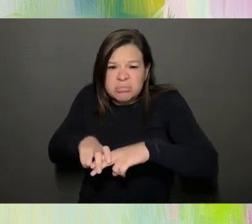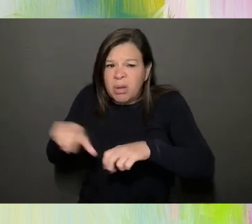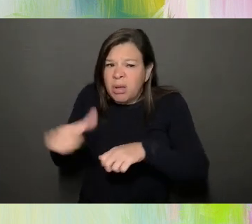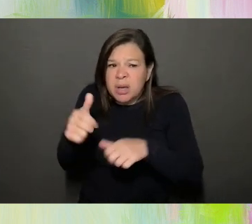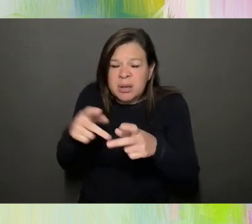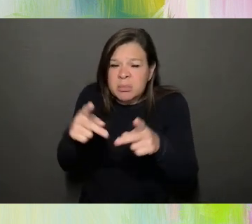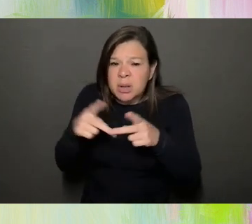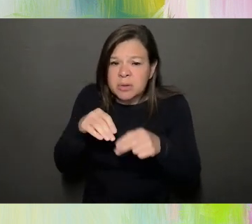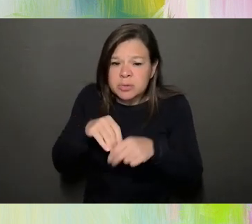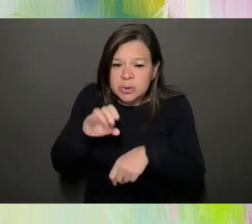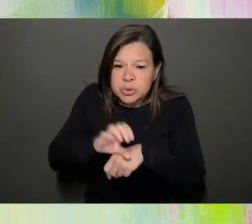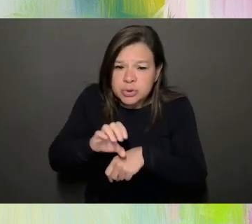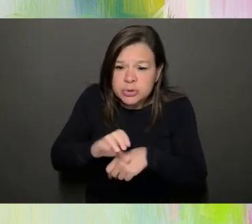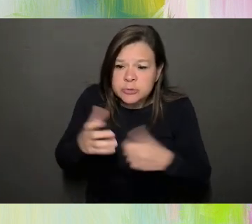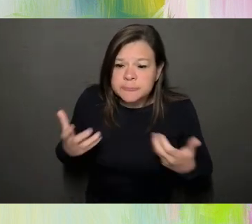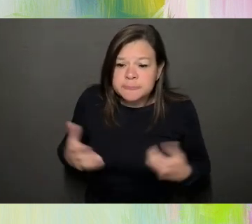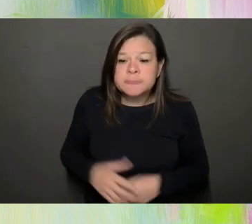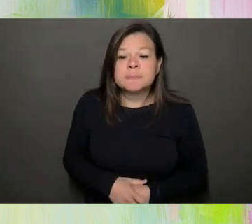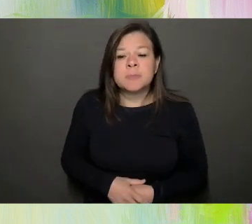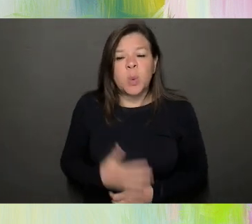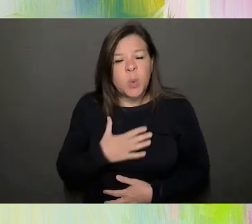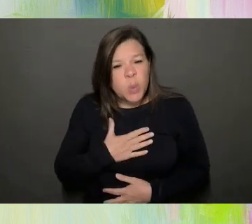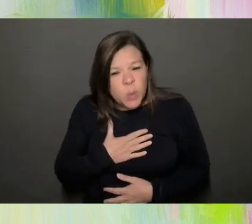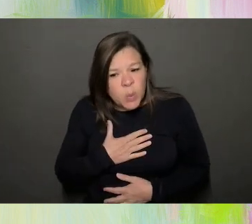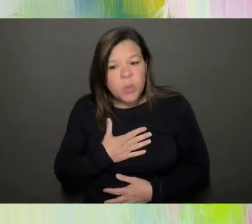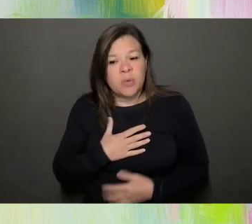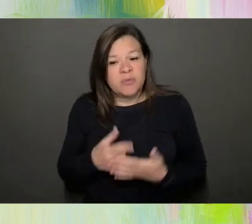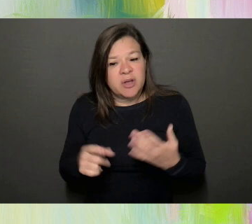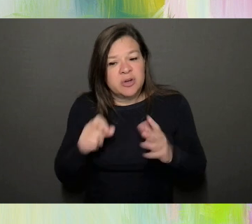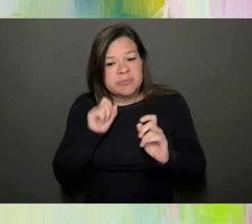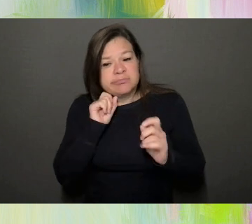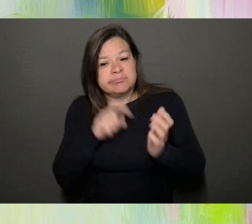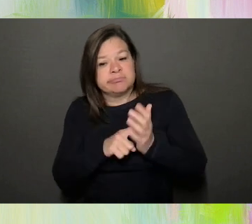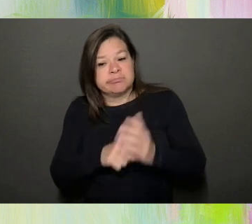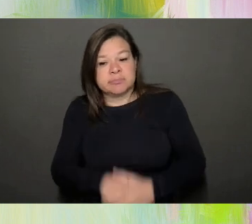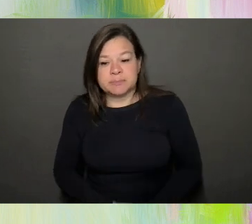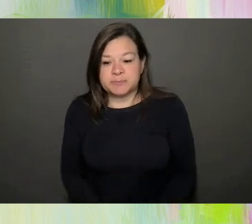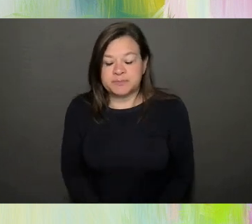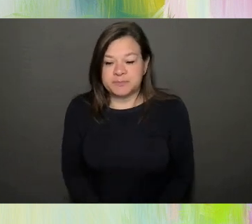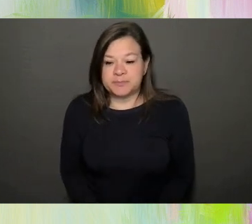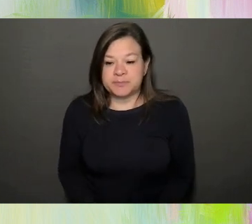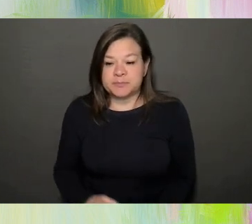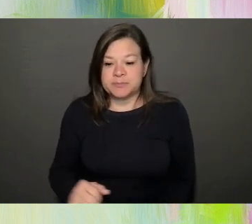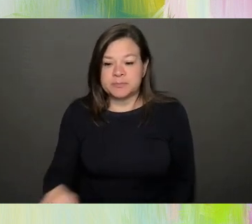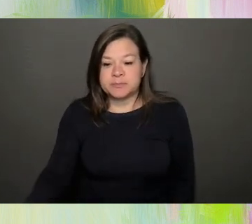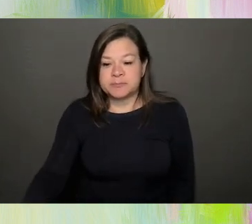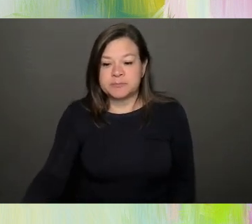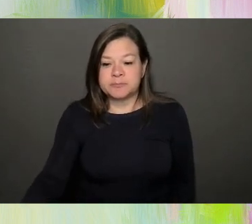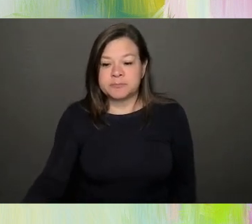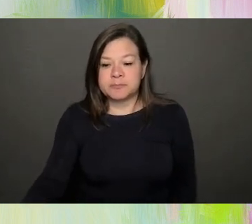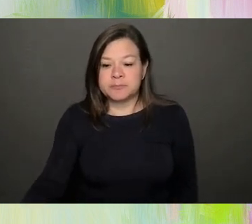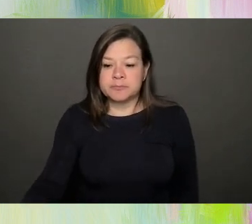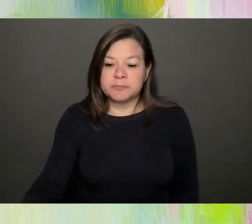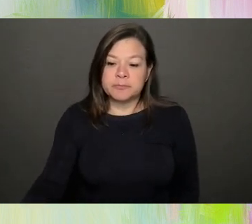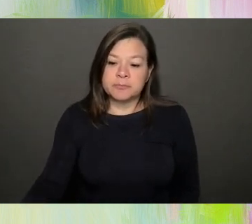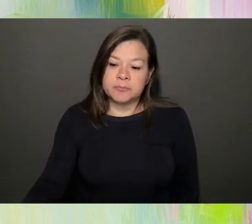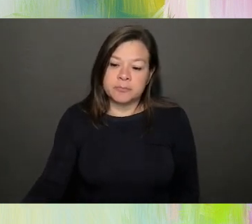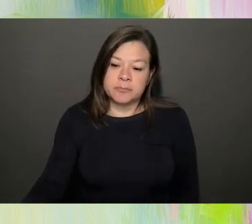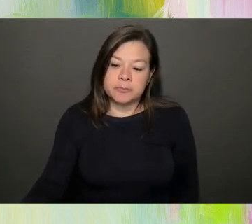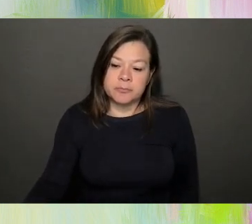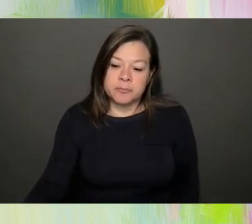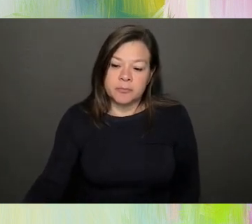which is, you know, this is very telling for them. Um, then the show discrimination,